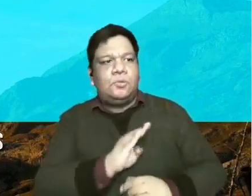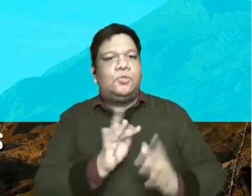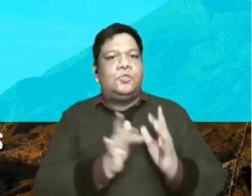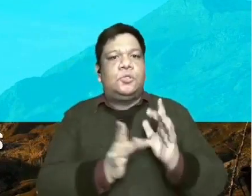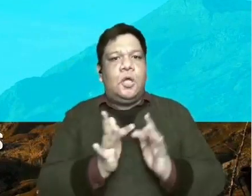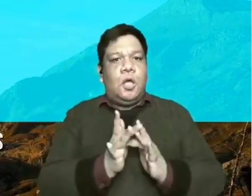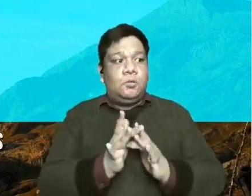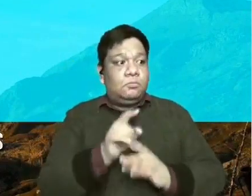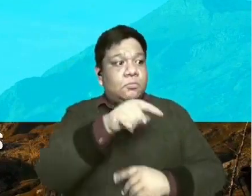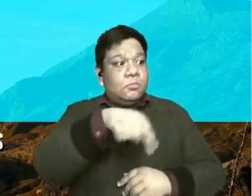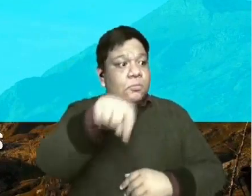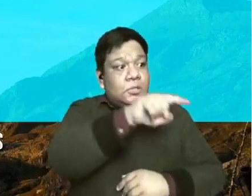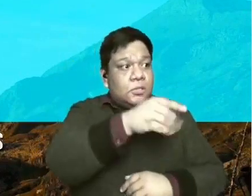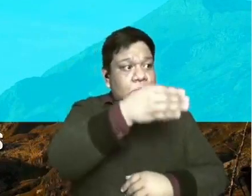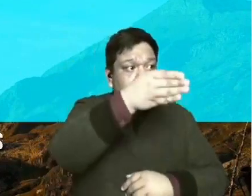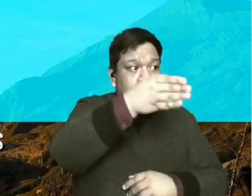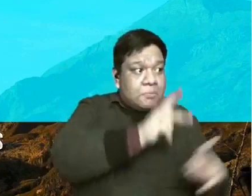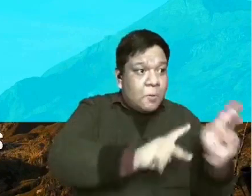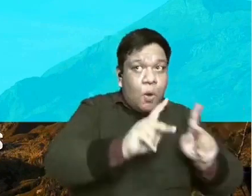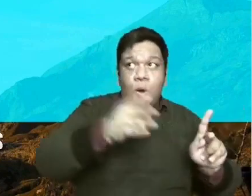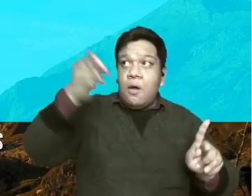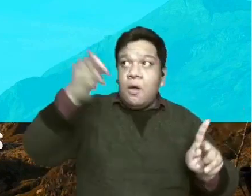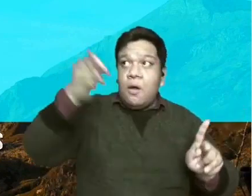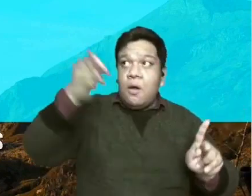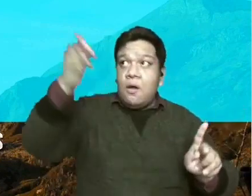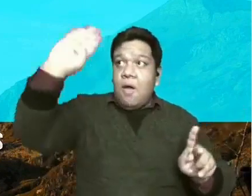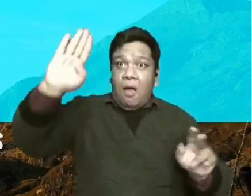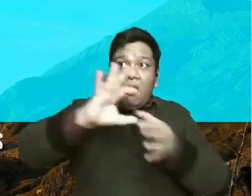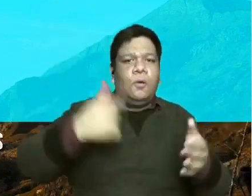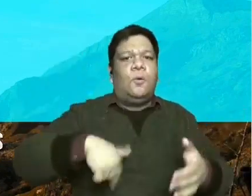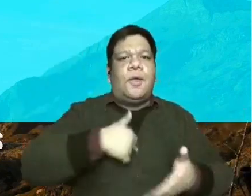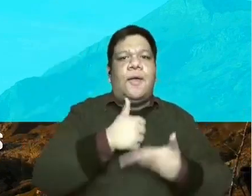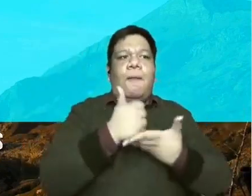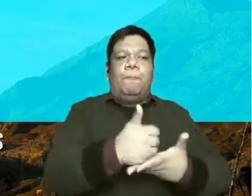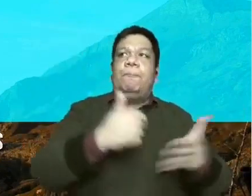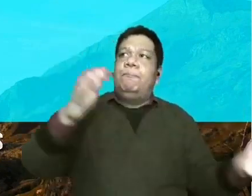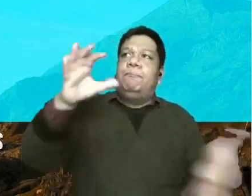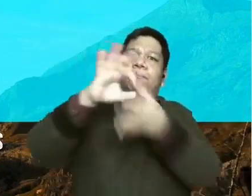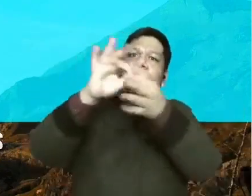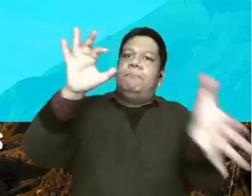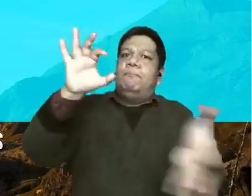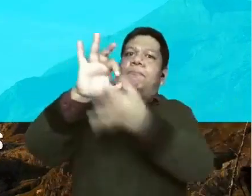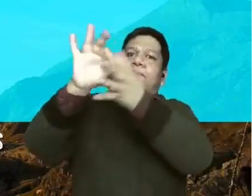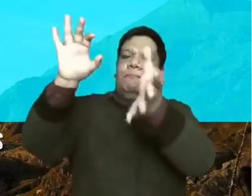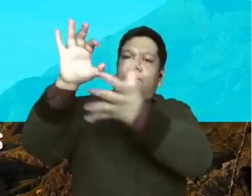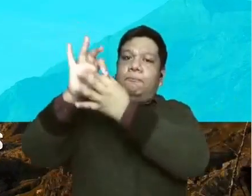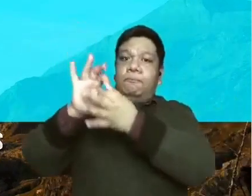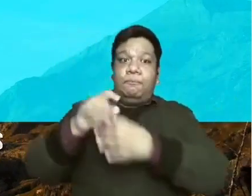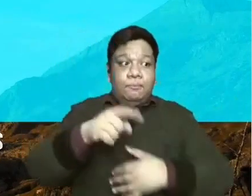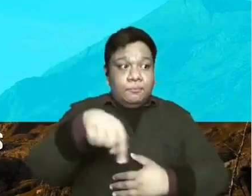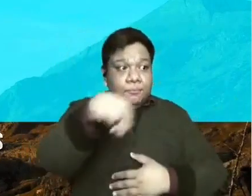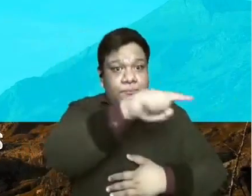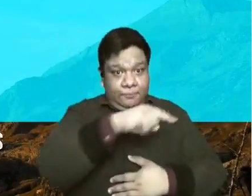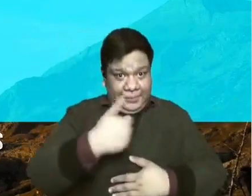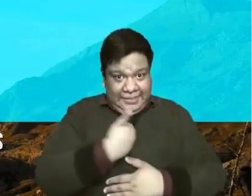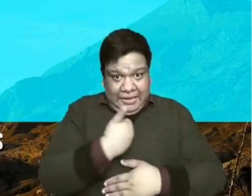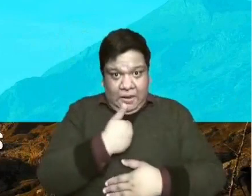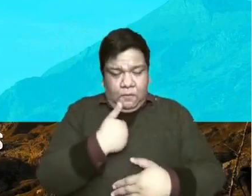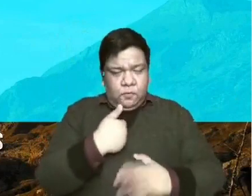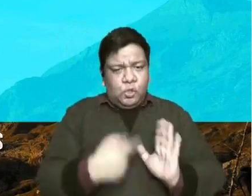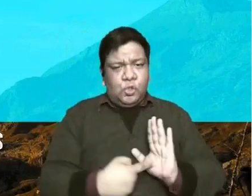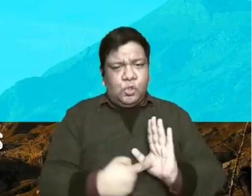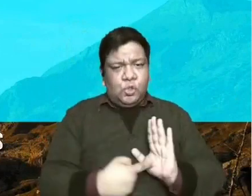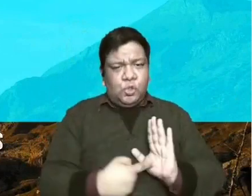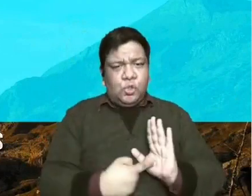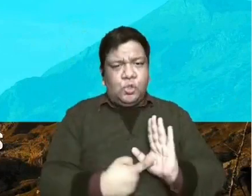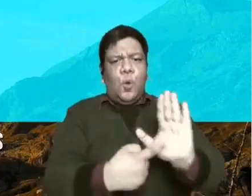between God and men kaya nga dito pa lang sa atin sa lupa pa lang sa ating mga sarili sa ating mga kapatid maipakita na